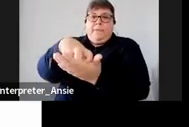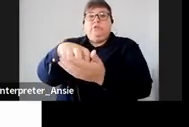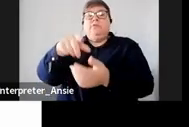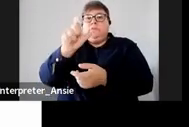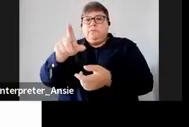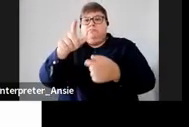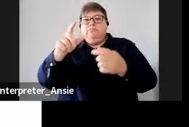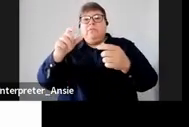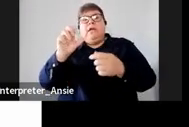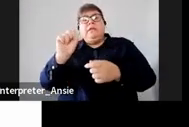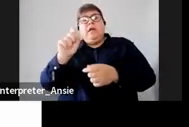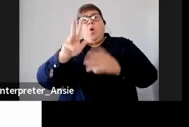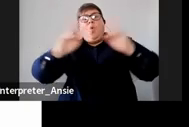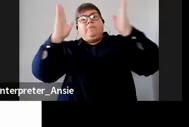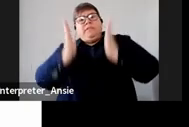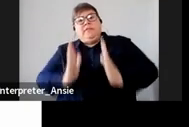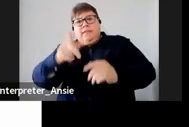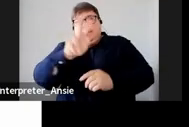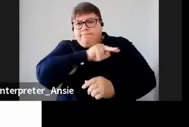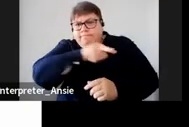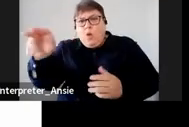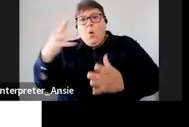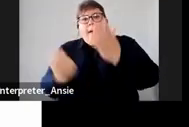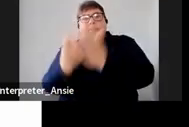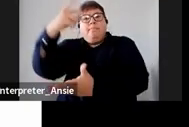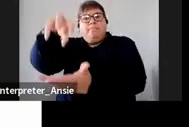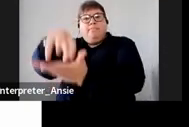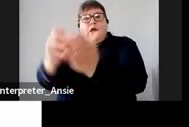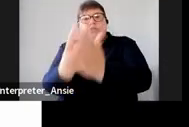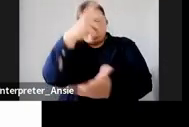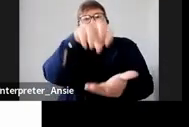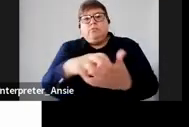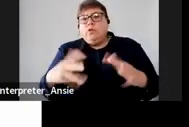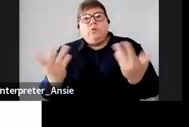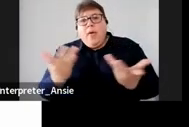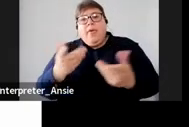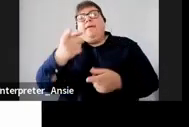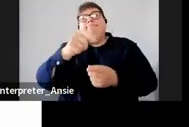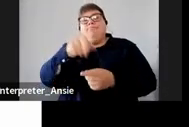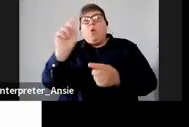see where are the pop-up branches and when are they open on which days as well